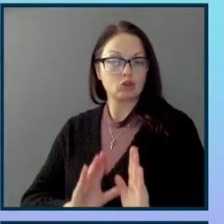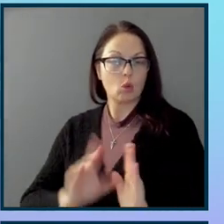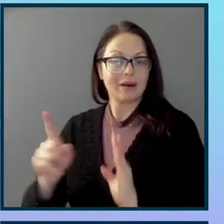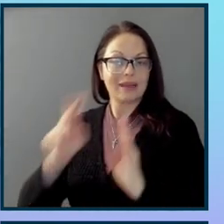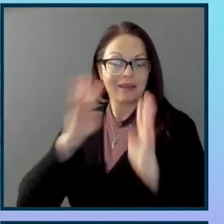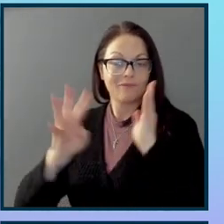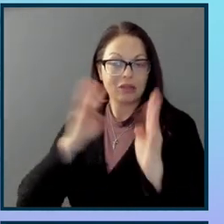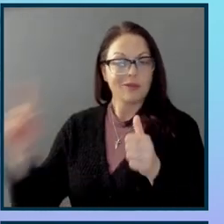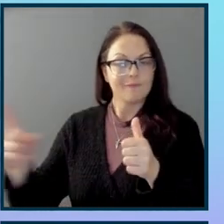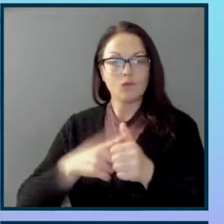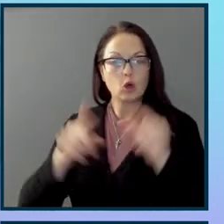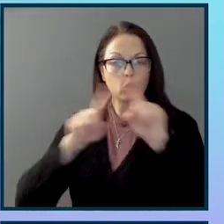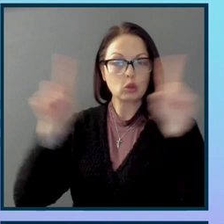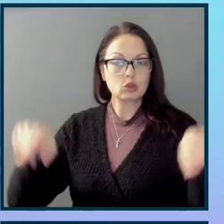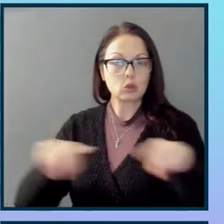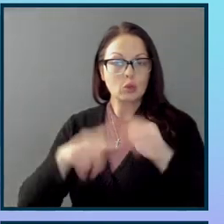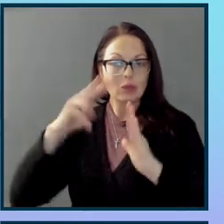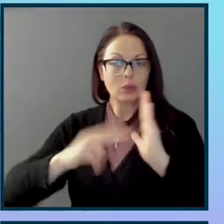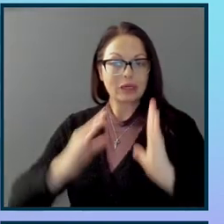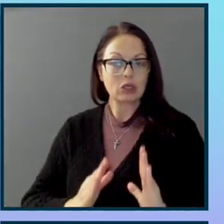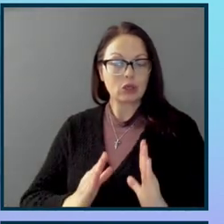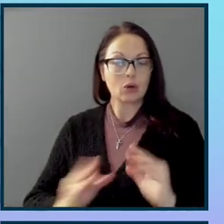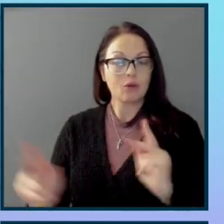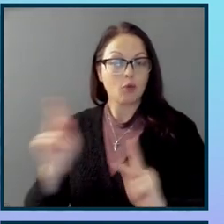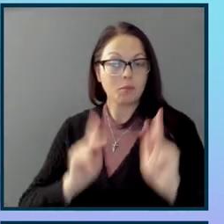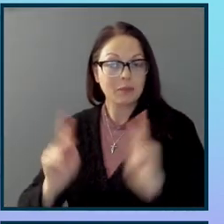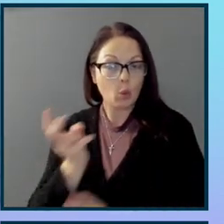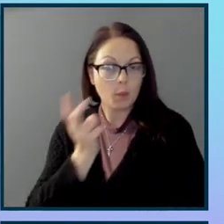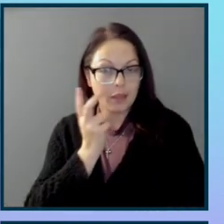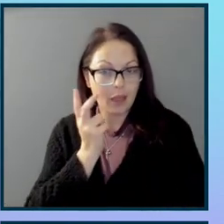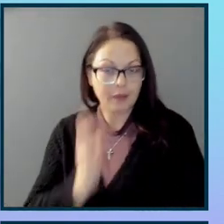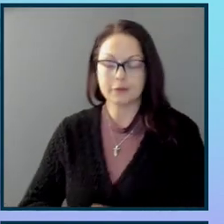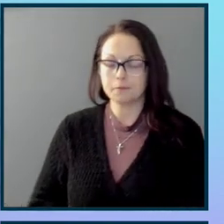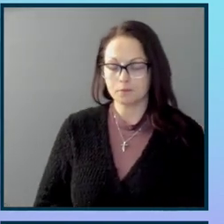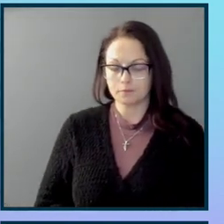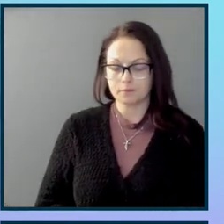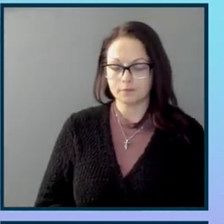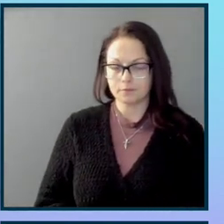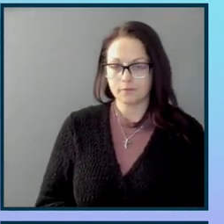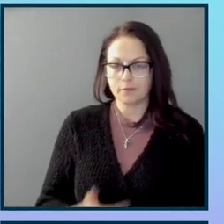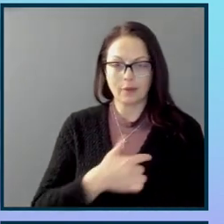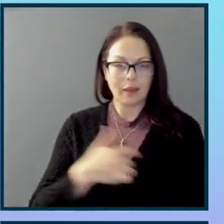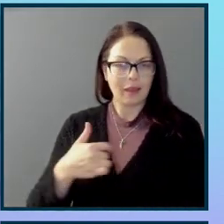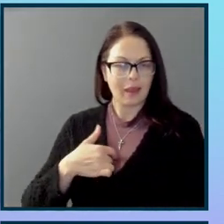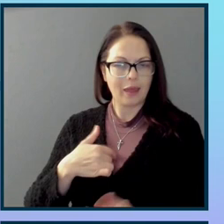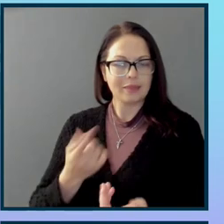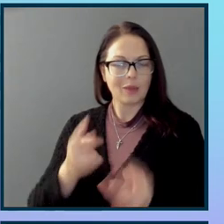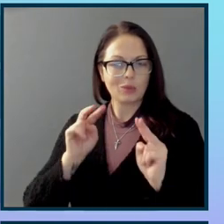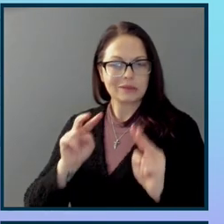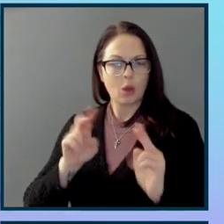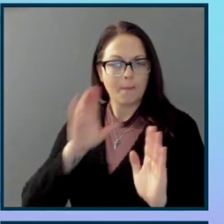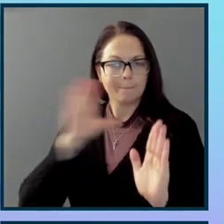screen reader for users who are blind. And then we saw picture-based keyboards become